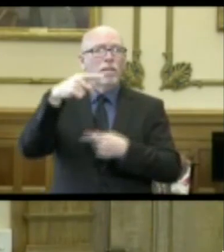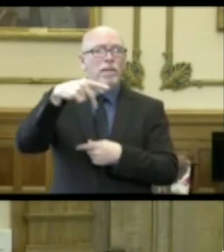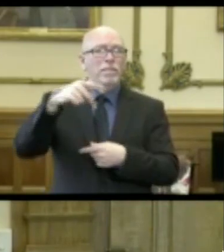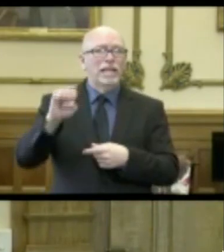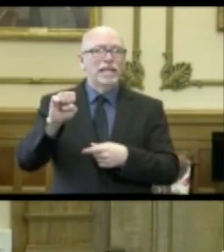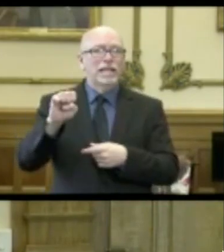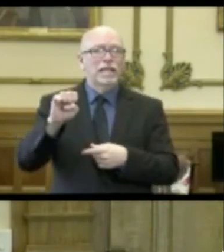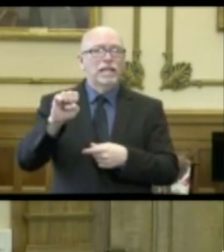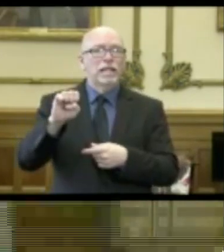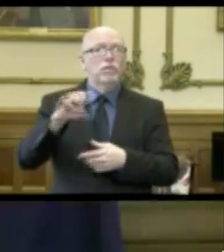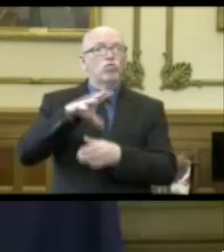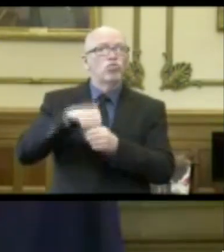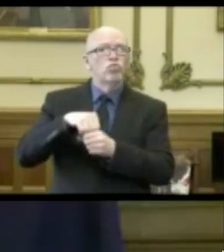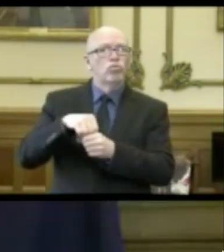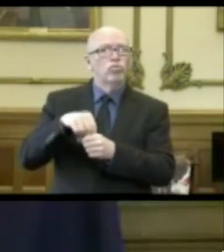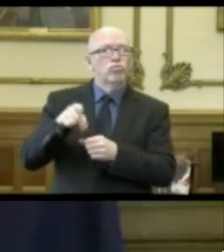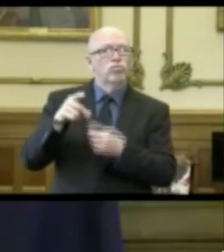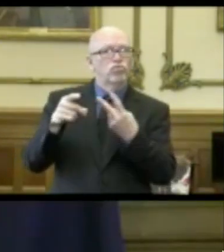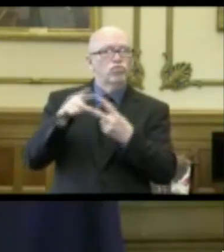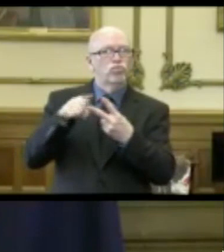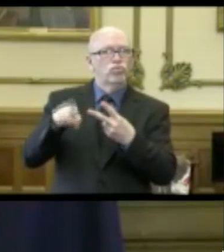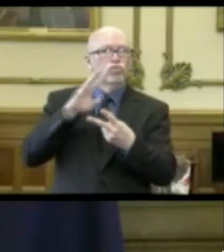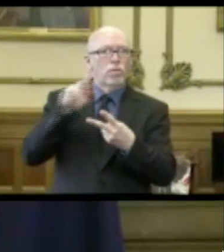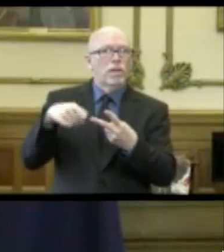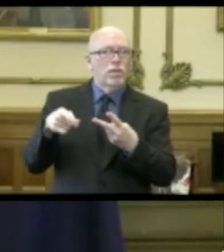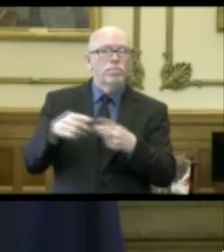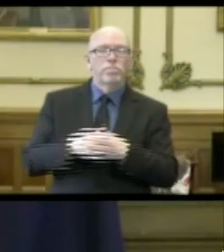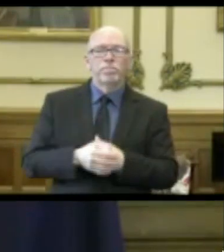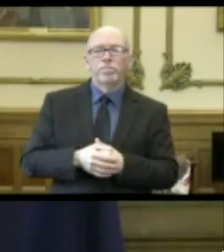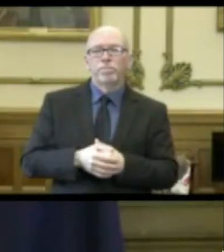including the two items that you talked about.